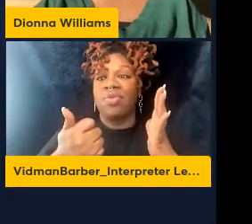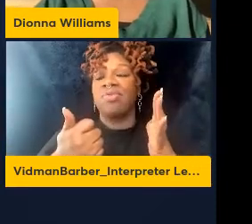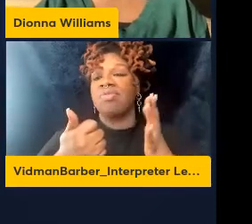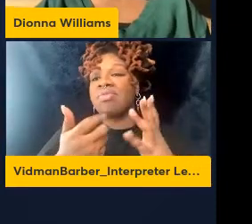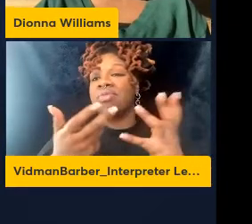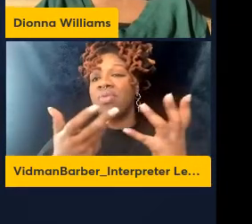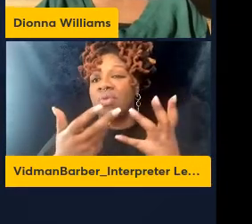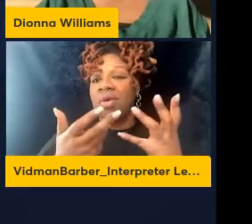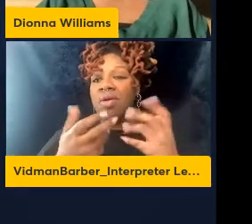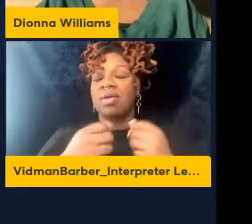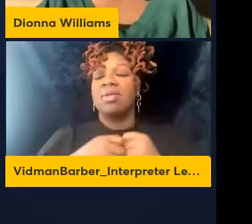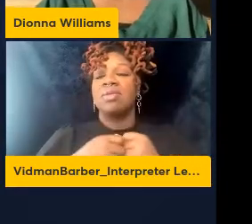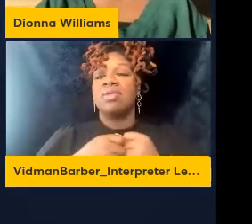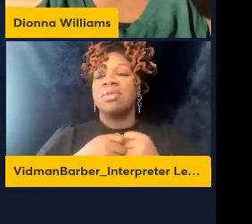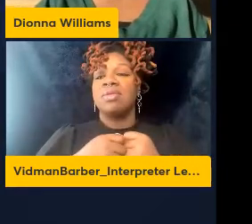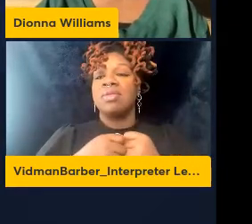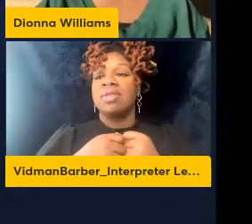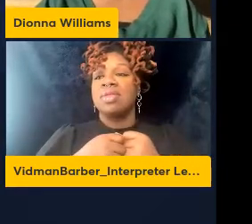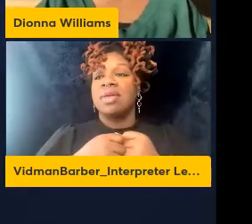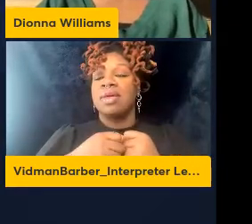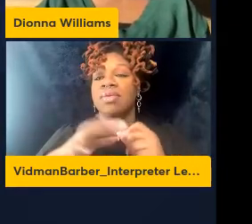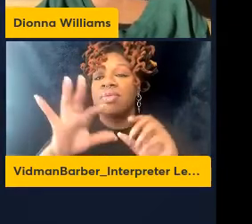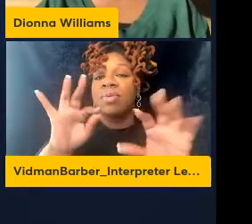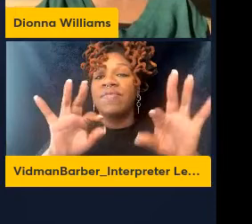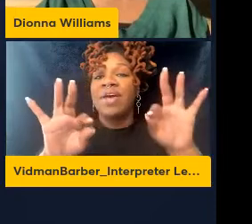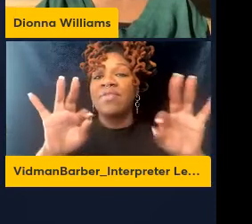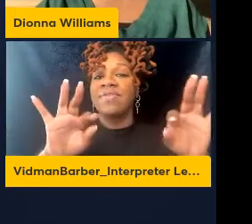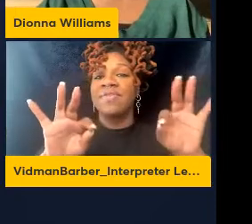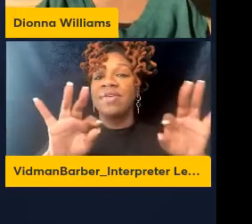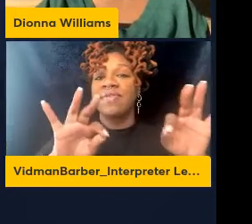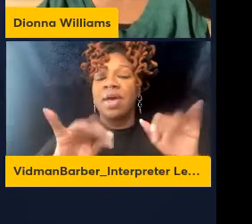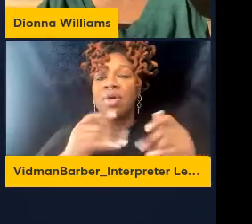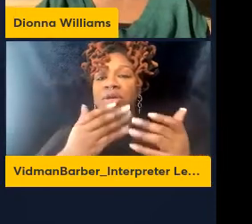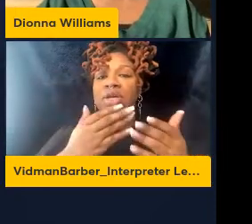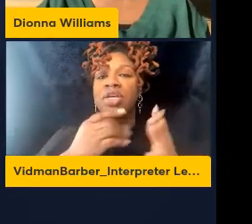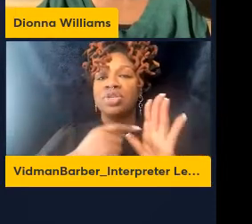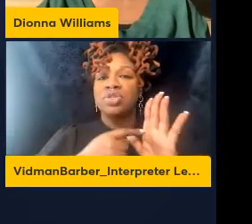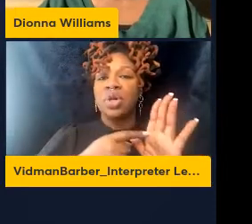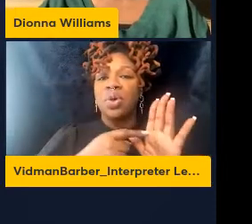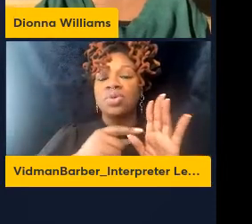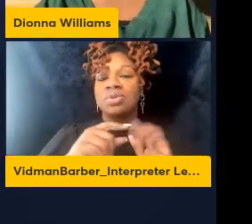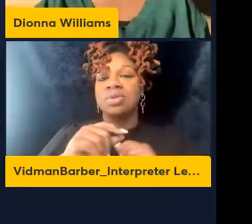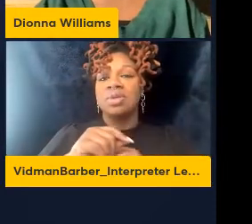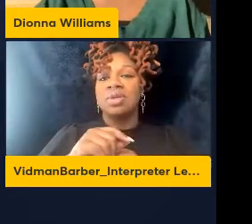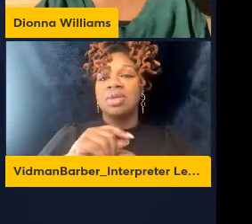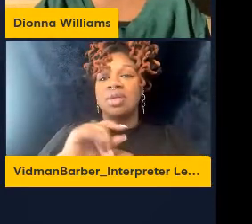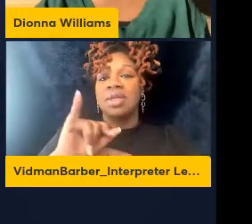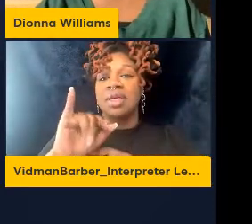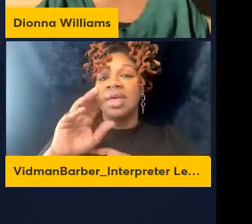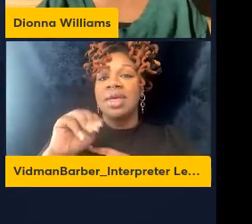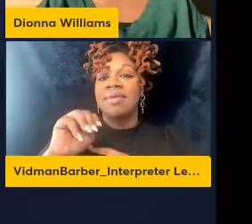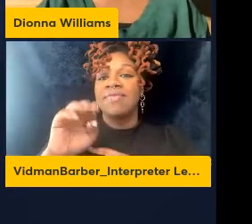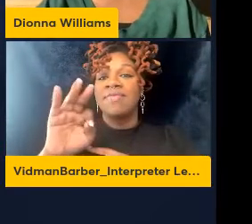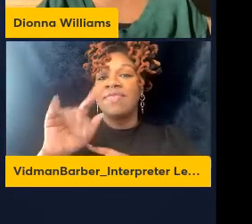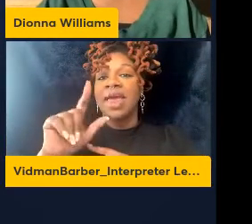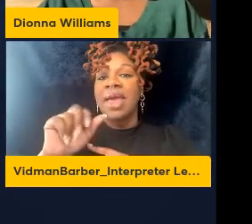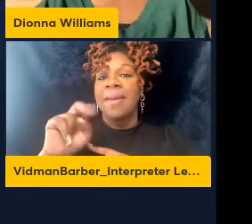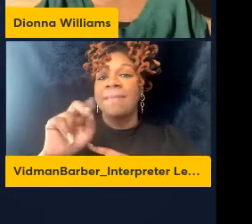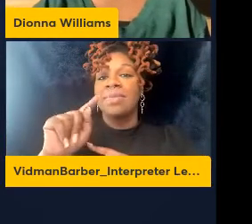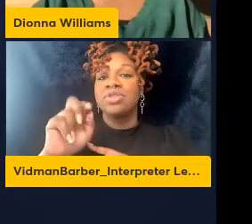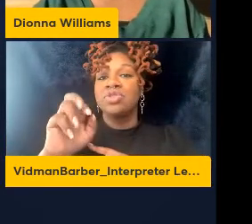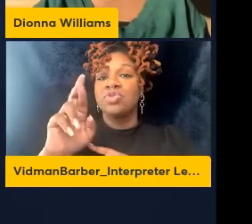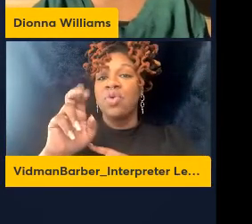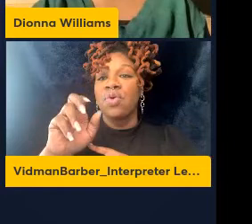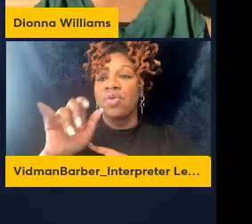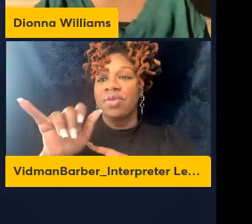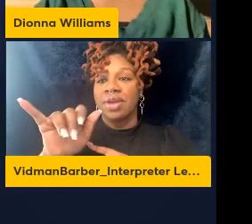found pathways to indicate inflammatory profiles and see how they were linked to cognition. And when we did this, we found three pathways,